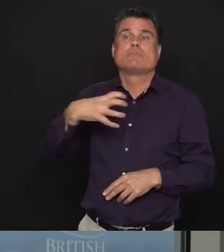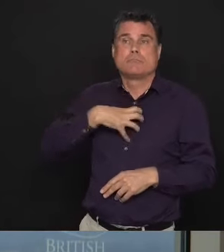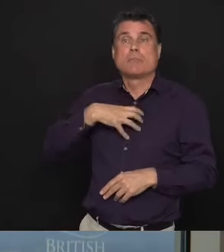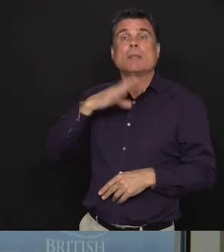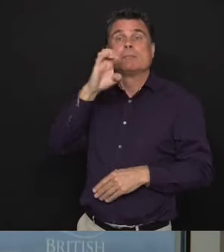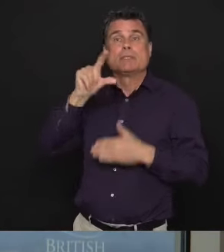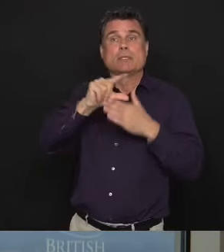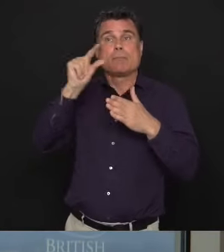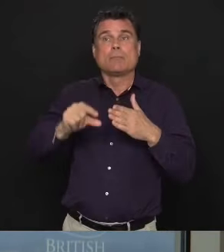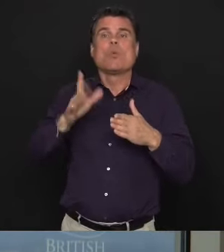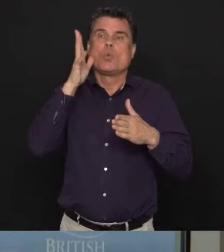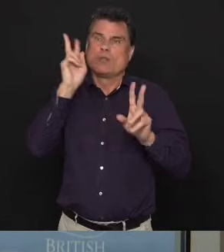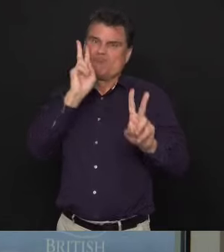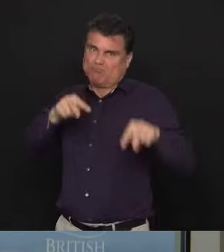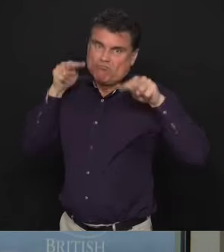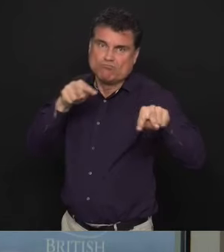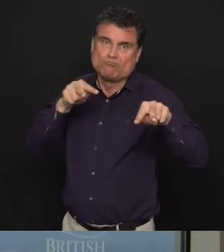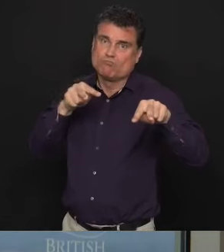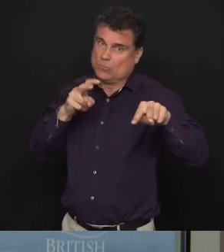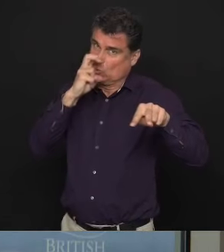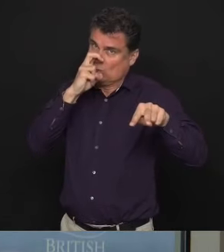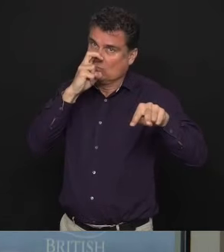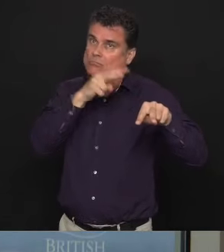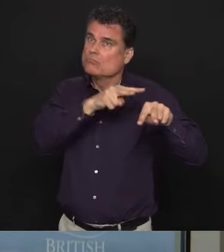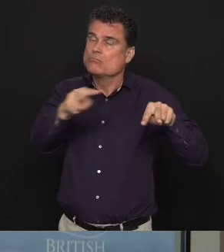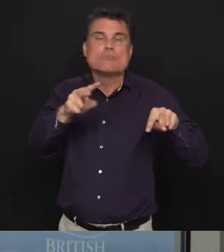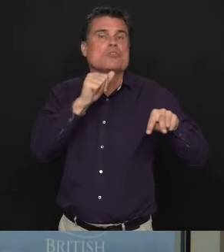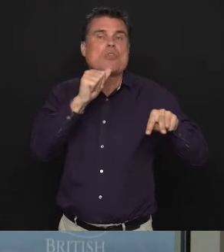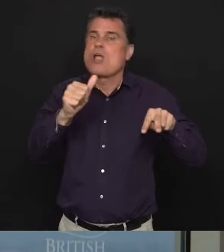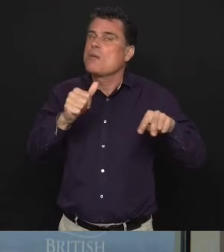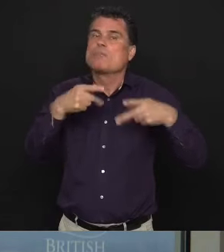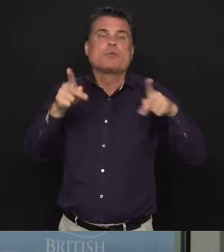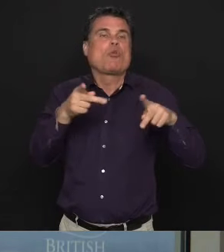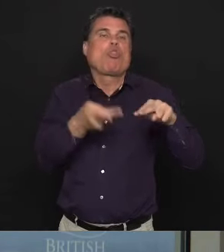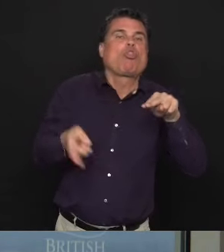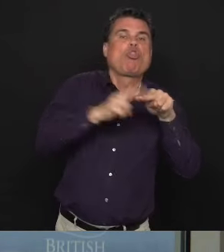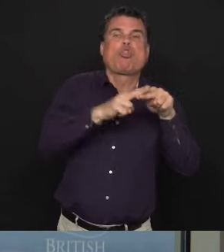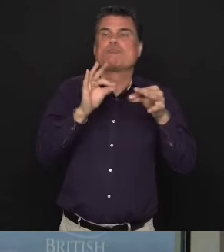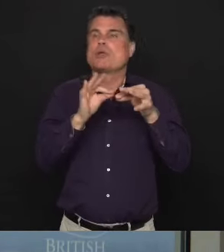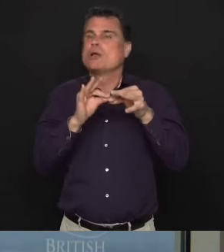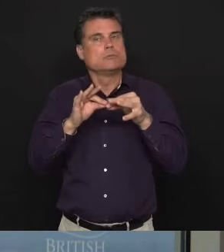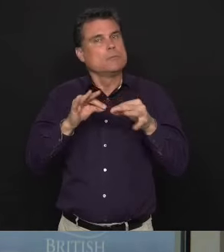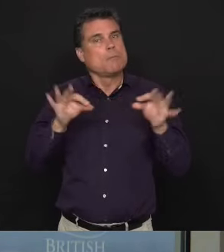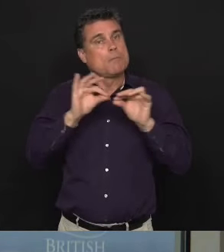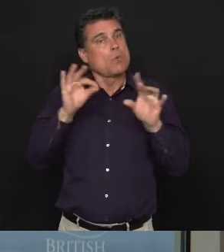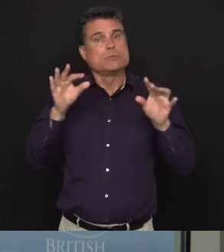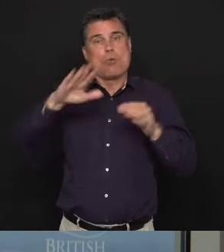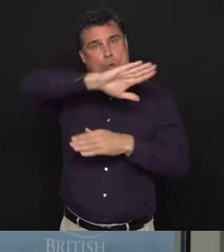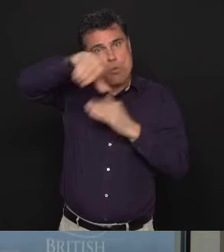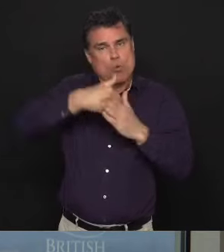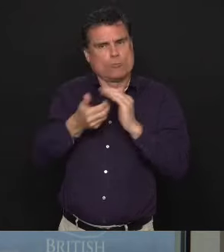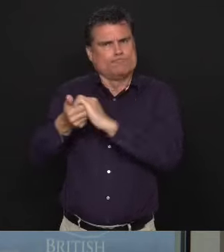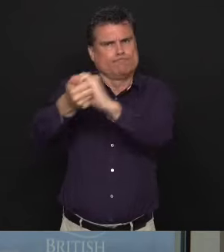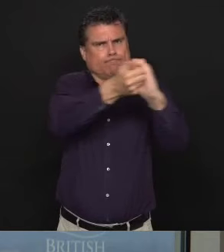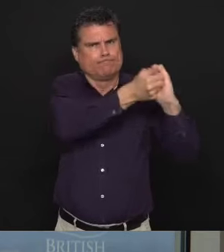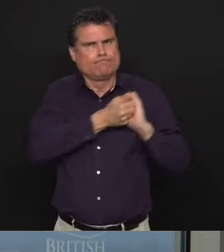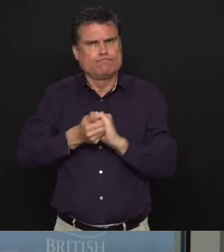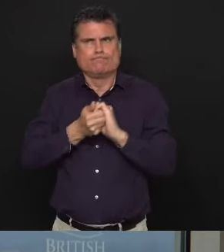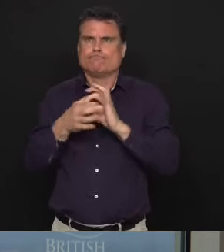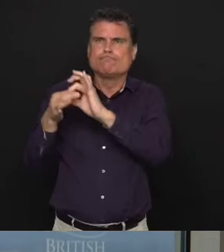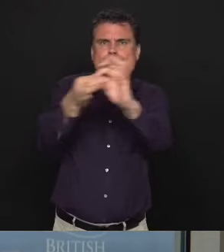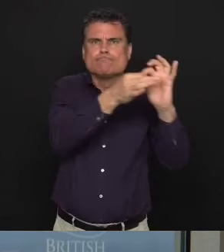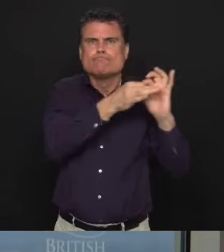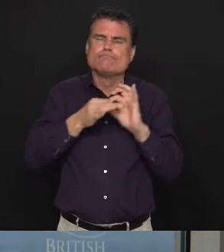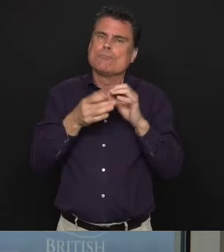continue. We need to work together to keep society running. We need to ensure that all public health orders and my orders